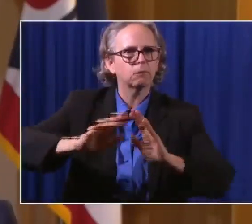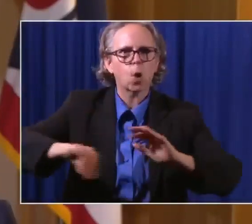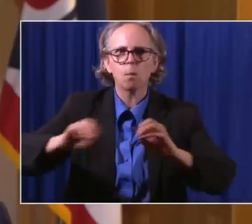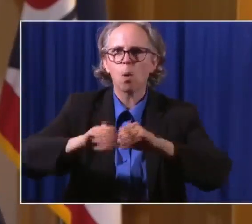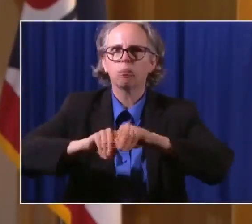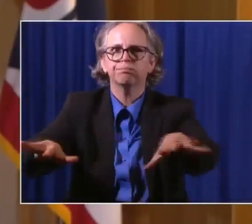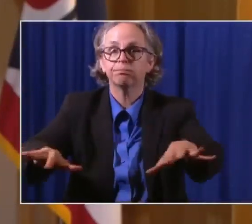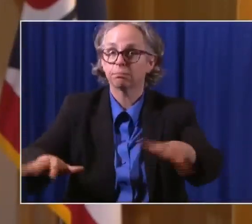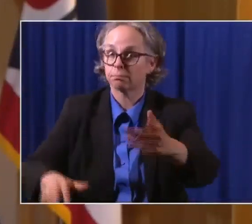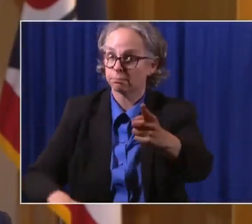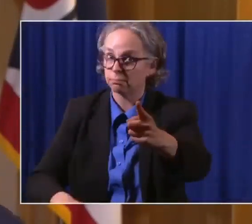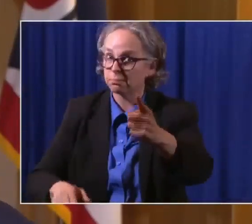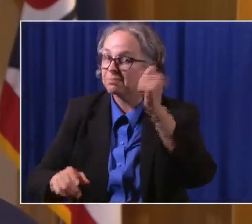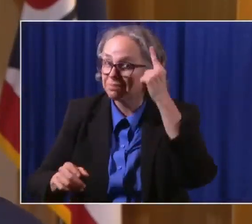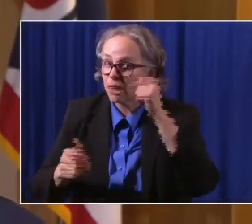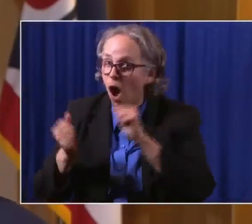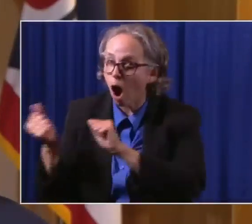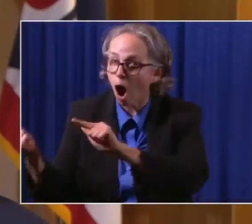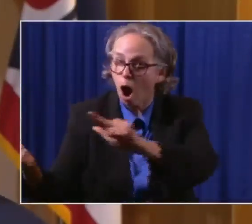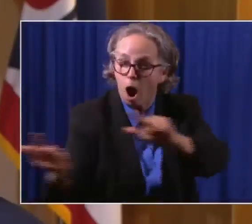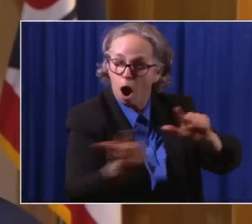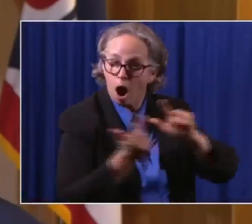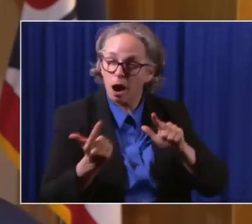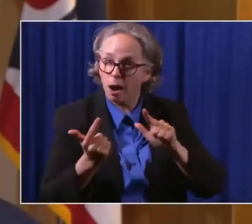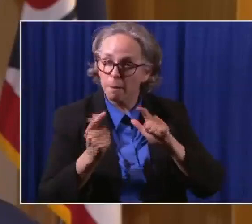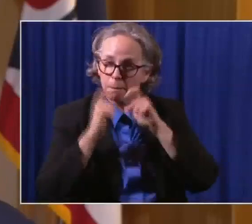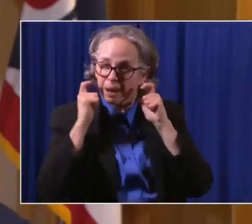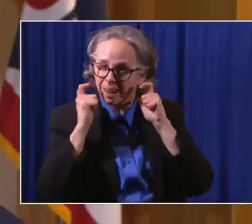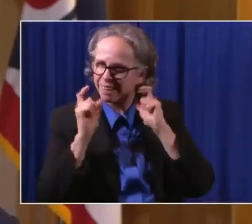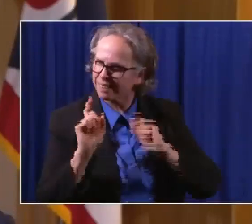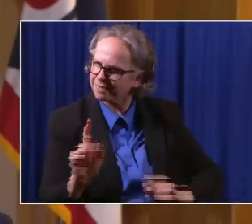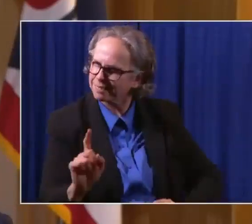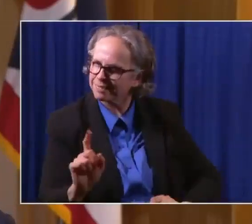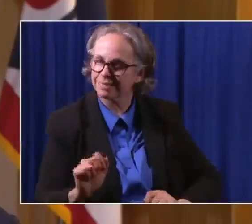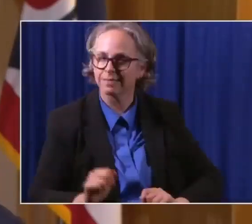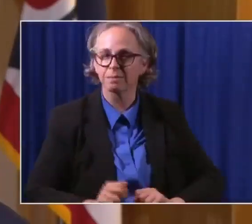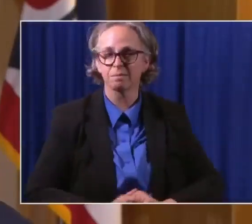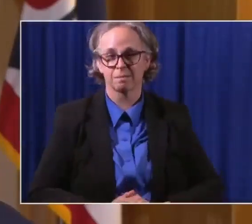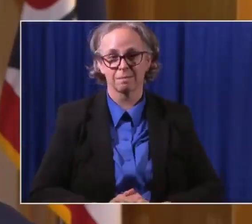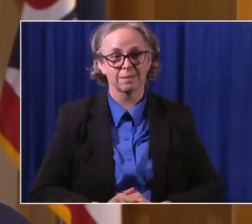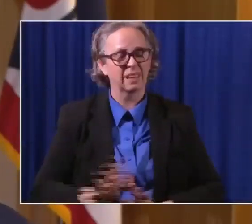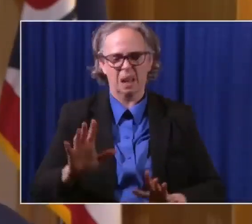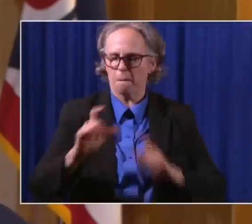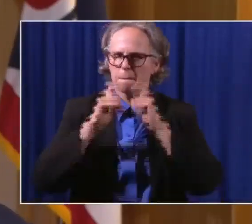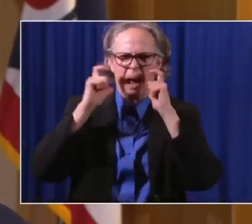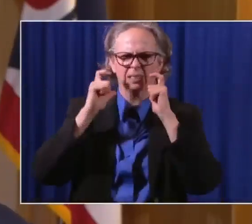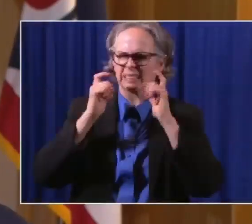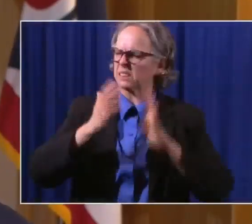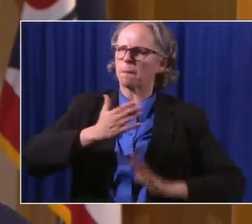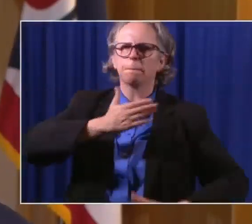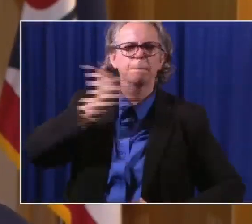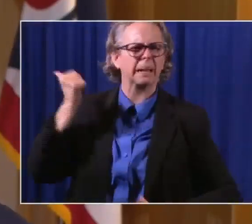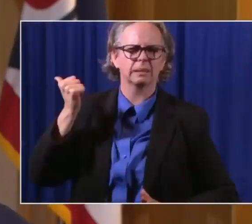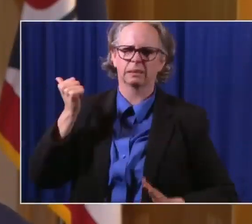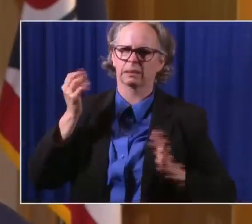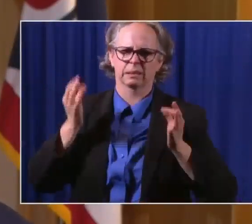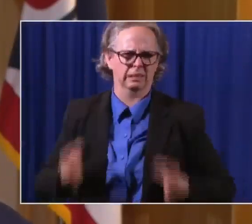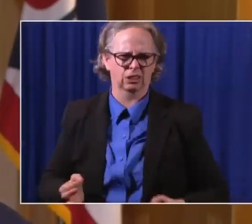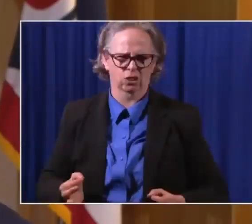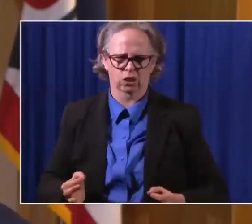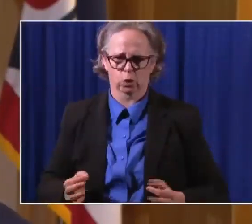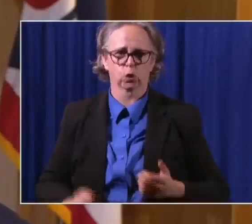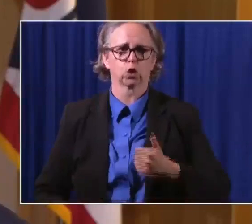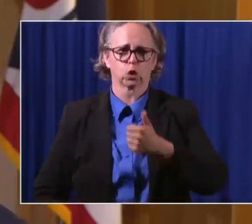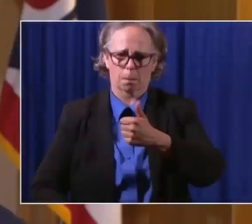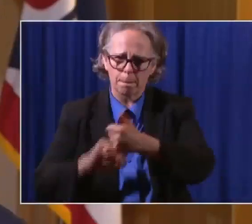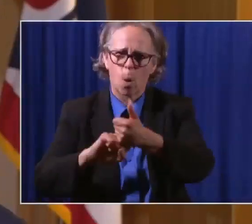Wearing masks is also our best way to protect Ohio jobs. A recent Goldman Sachs report shows that